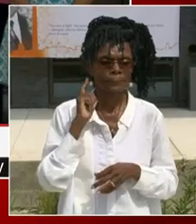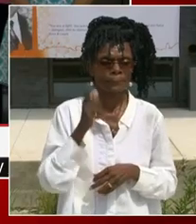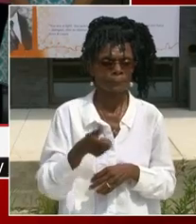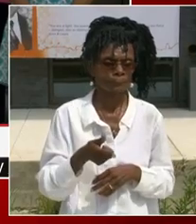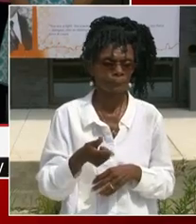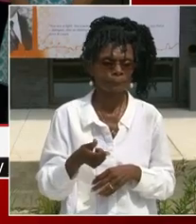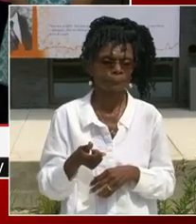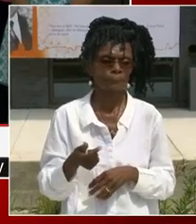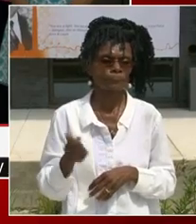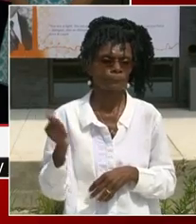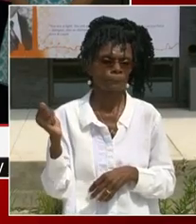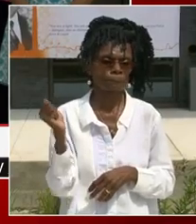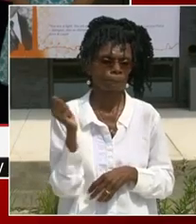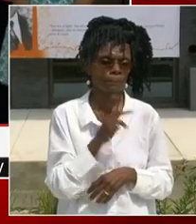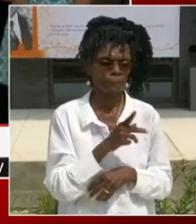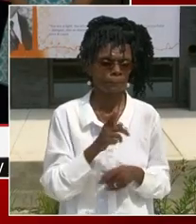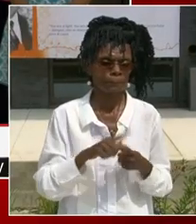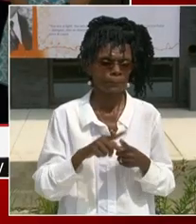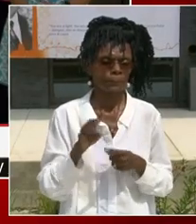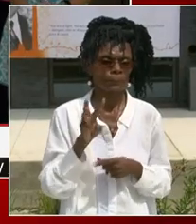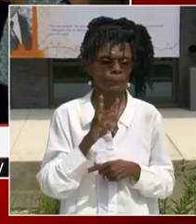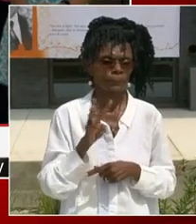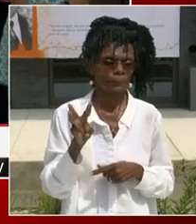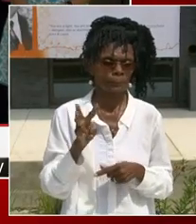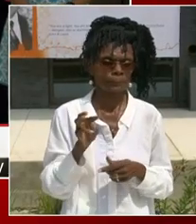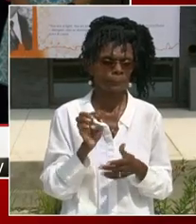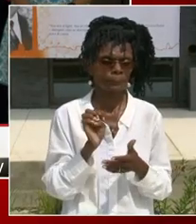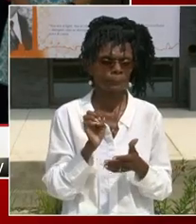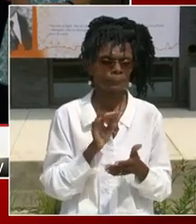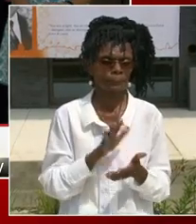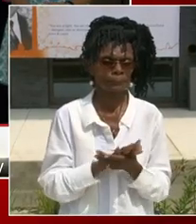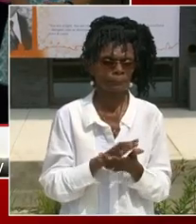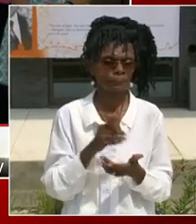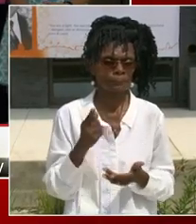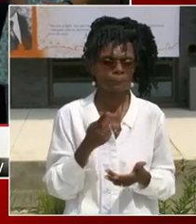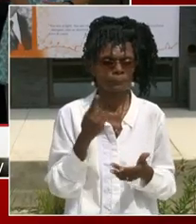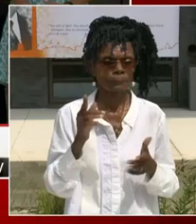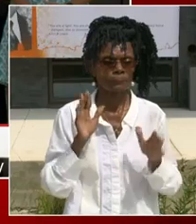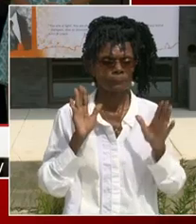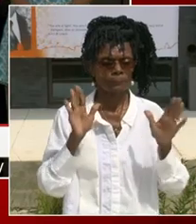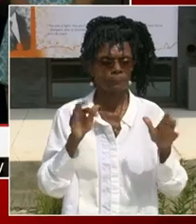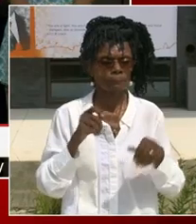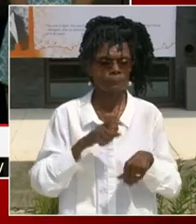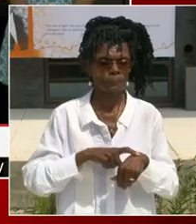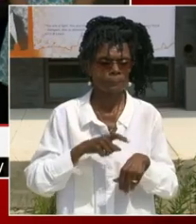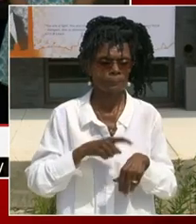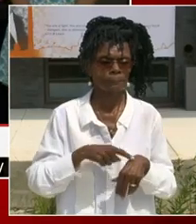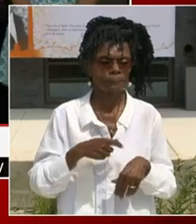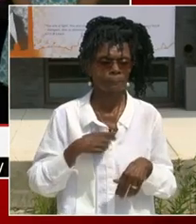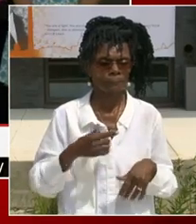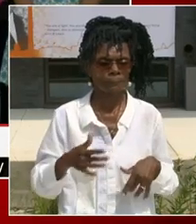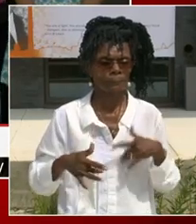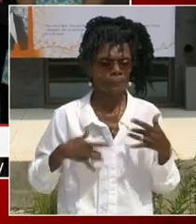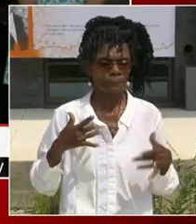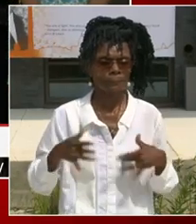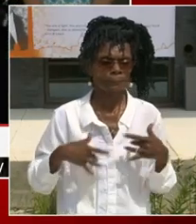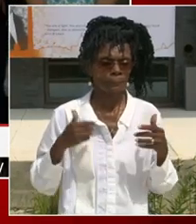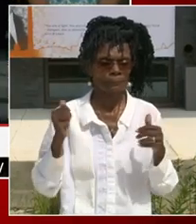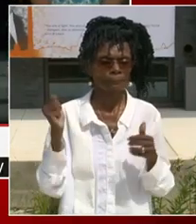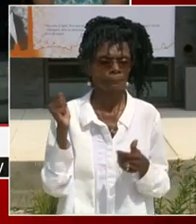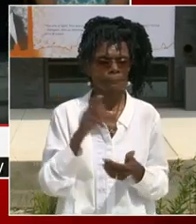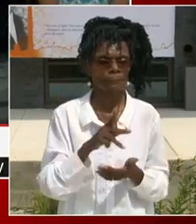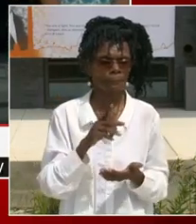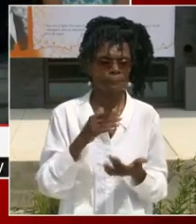always a great time. And so I'm so excited to come back to this beautiful space and just marvel at